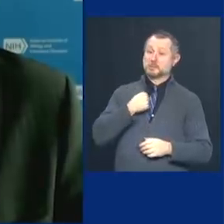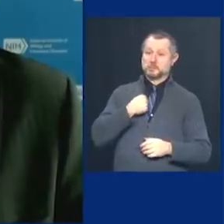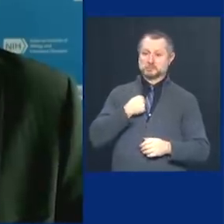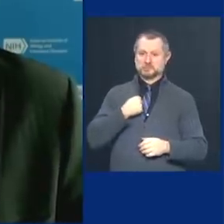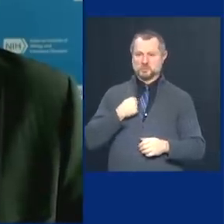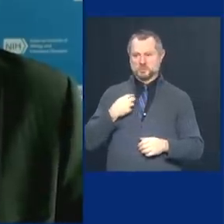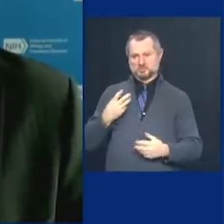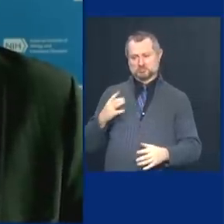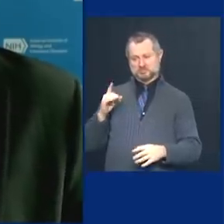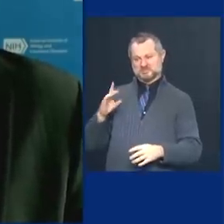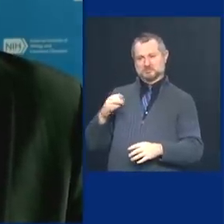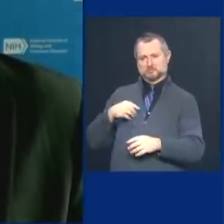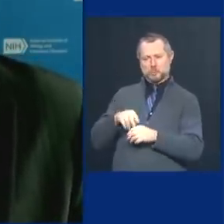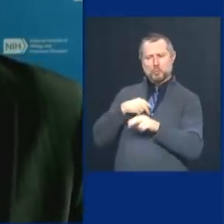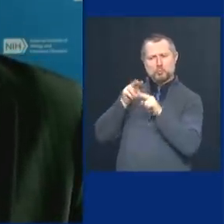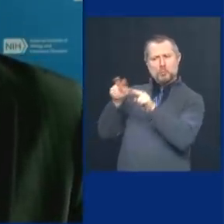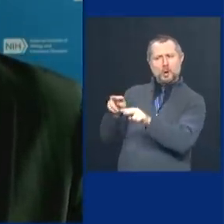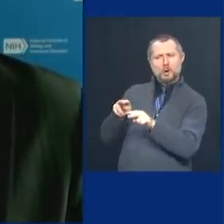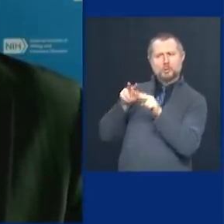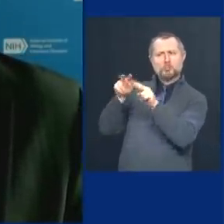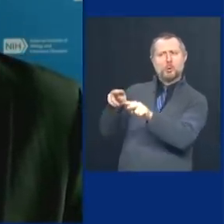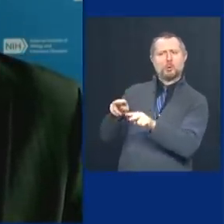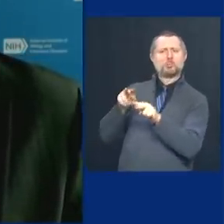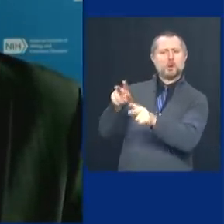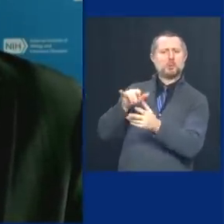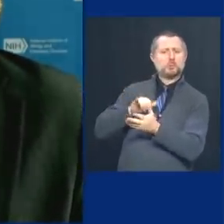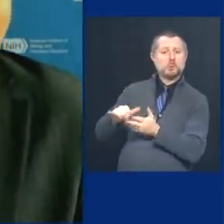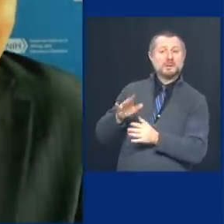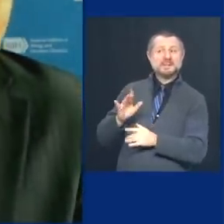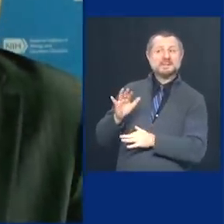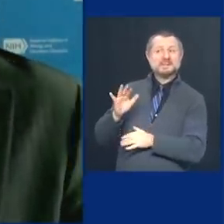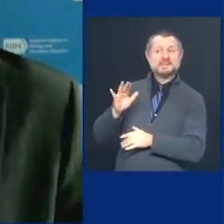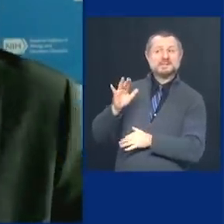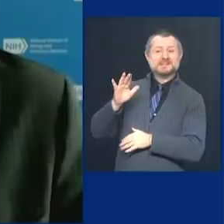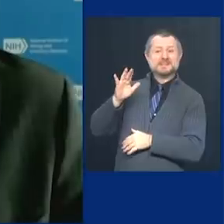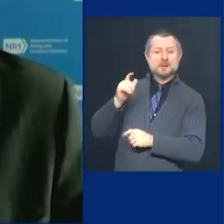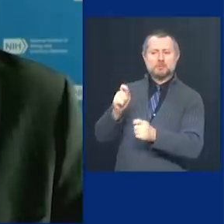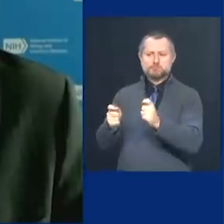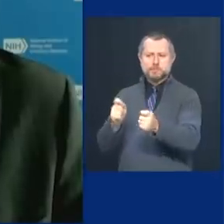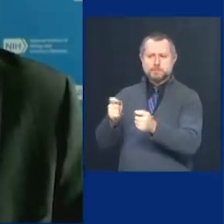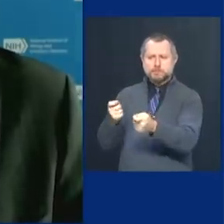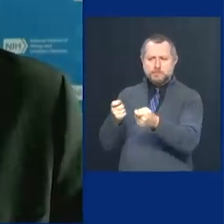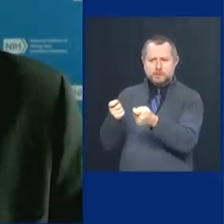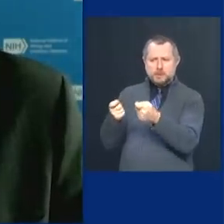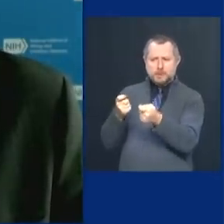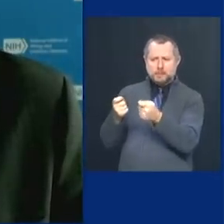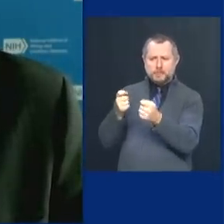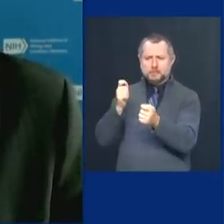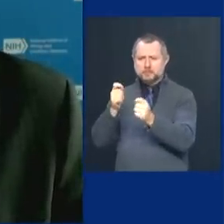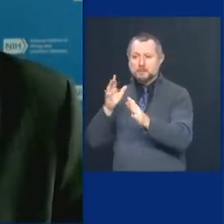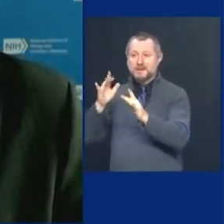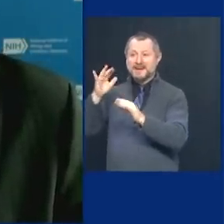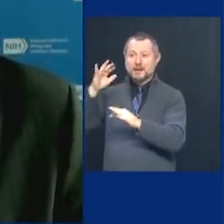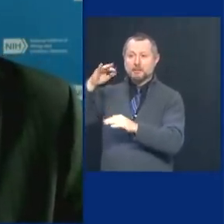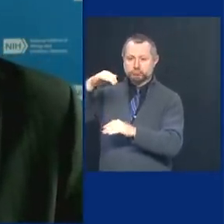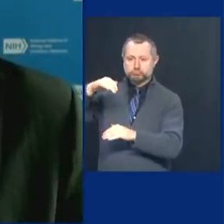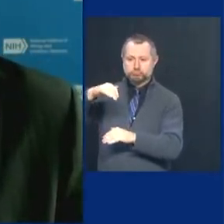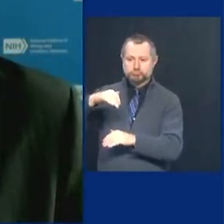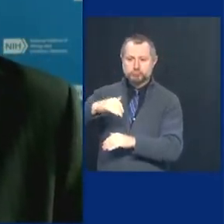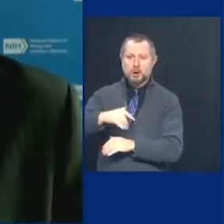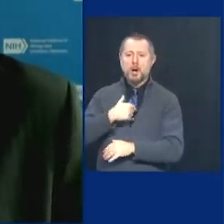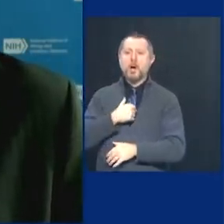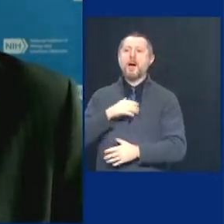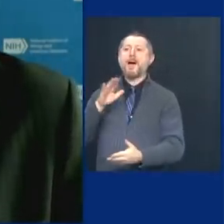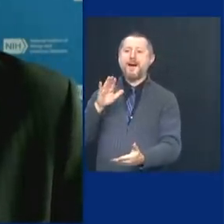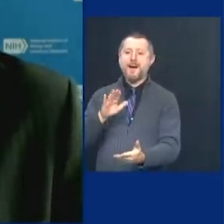And I was seeing that whenever it looked like things were getting a little out of hand, you tightened the rope a little bit. And then when things went back, you eased up a little